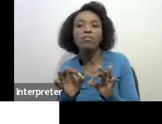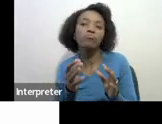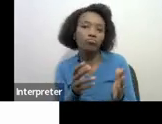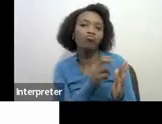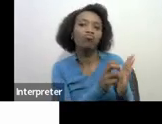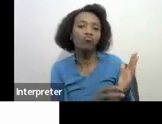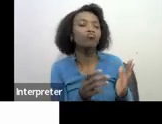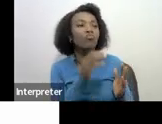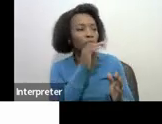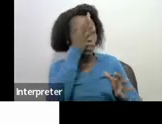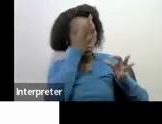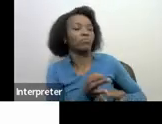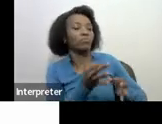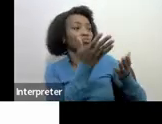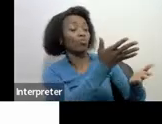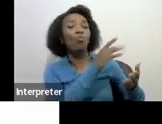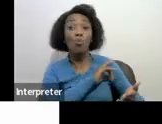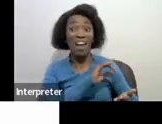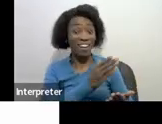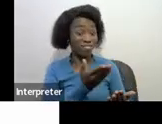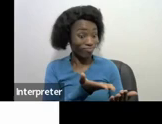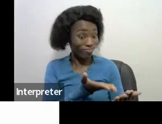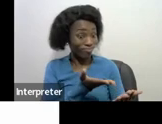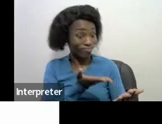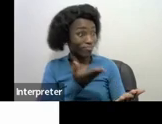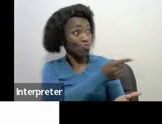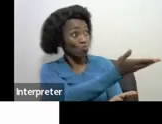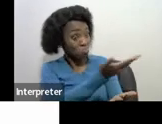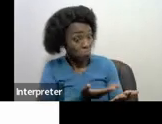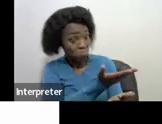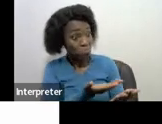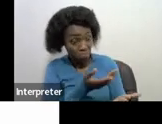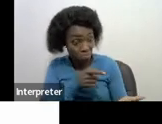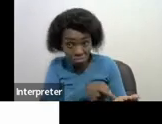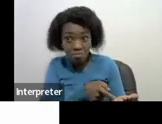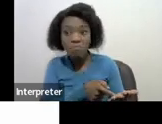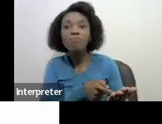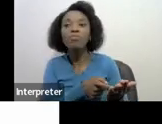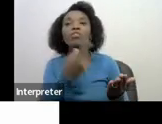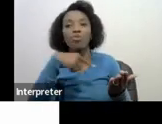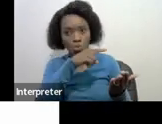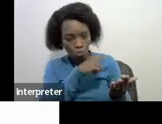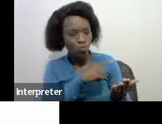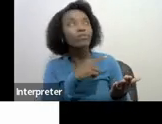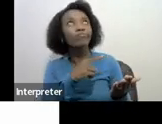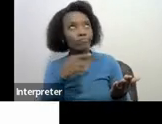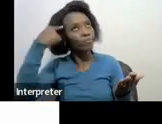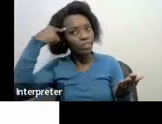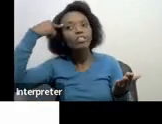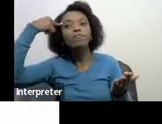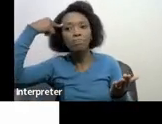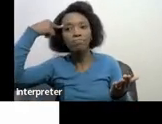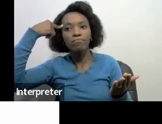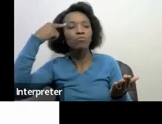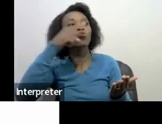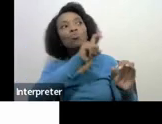to say based on these facts that you have provided to us we are of the view that you